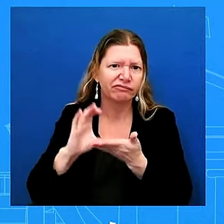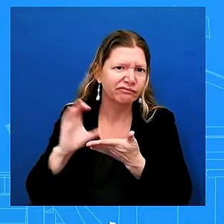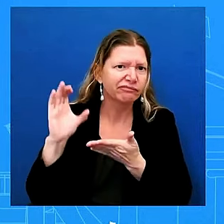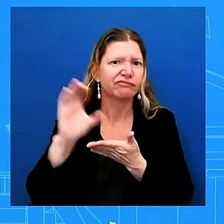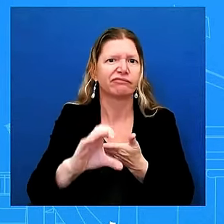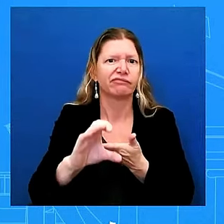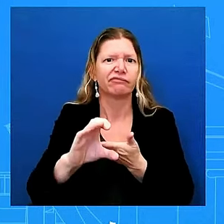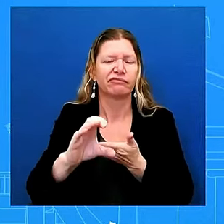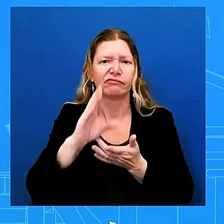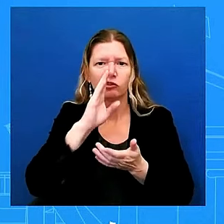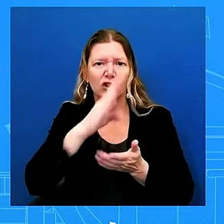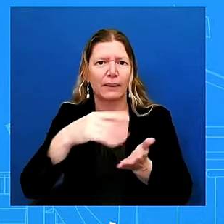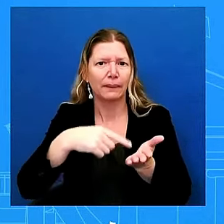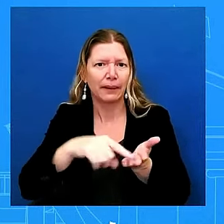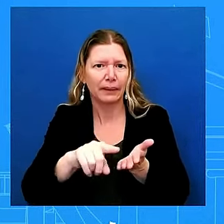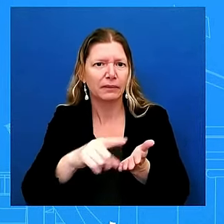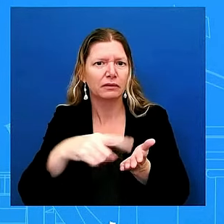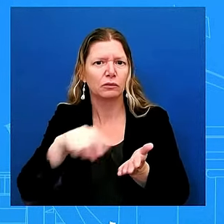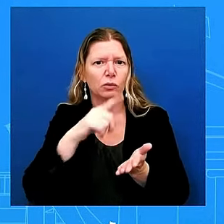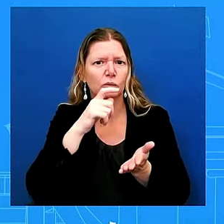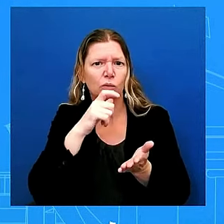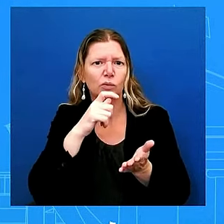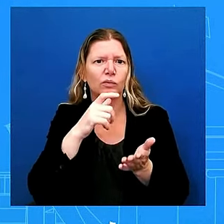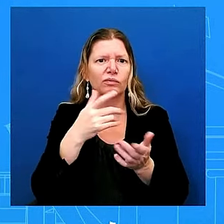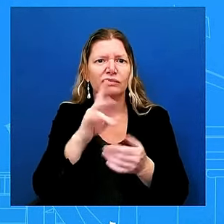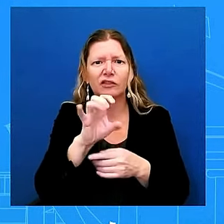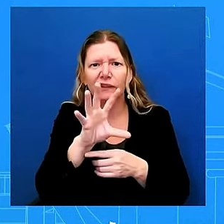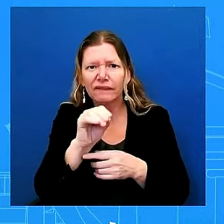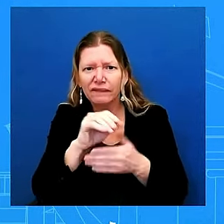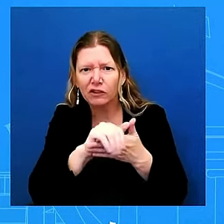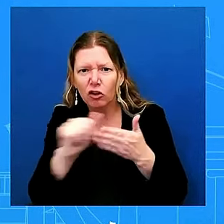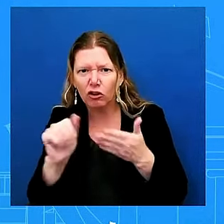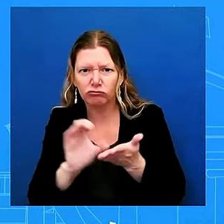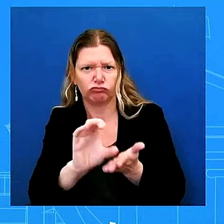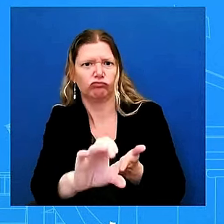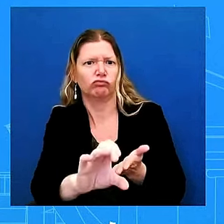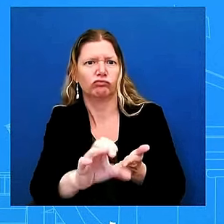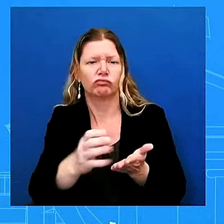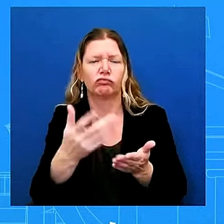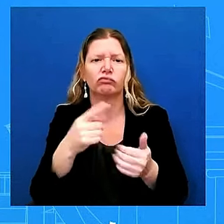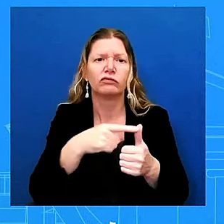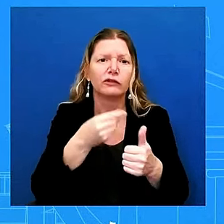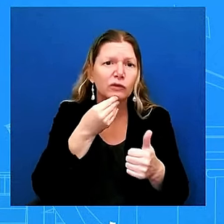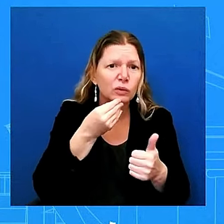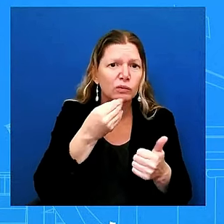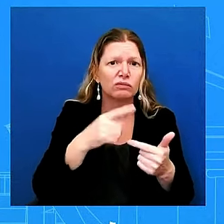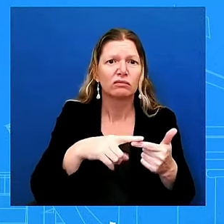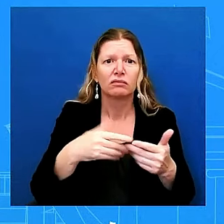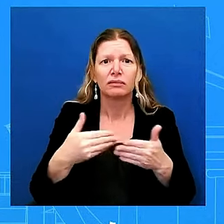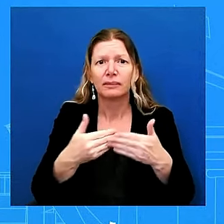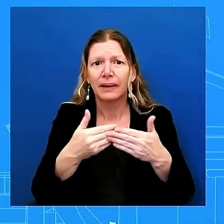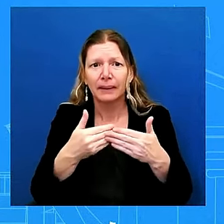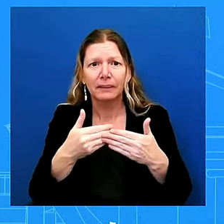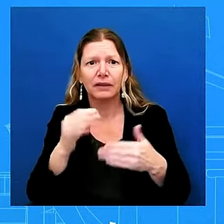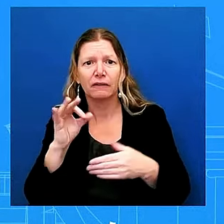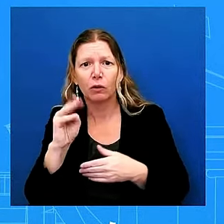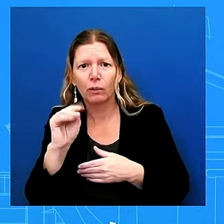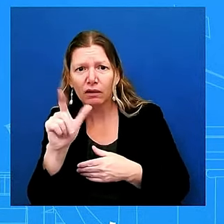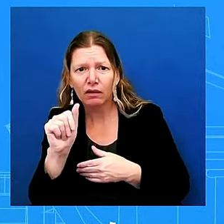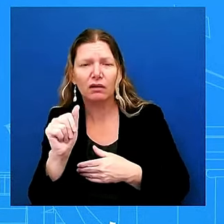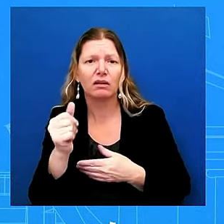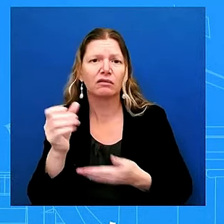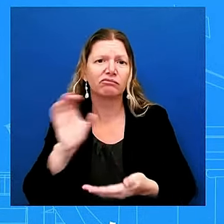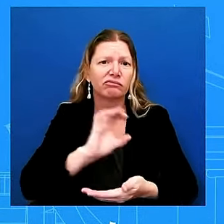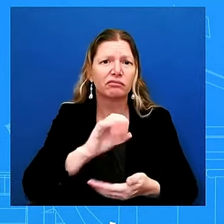medications and other emergency supplies this is not the full extent of fema is assistance to individuals but it's the first